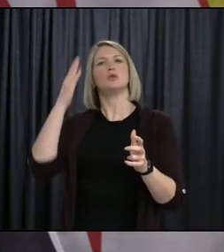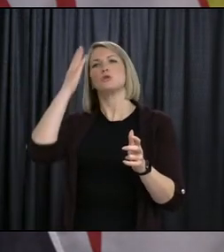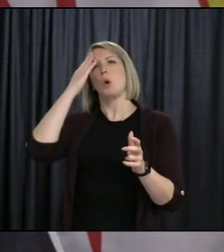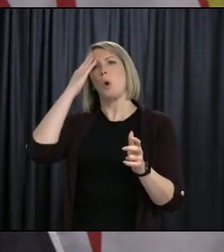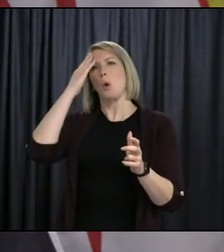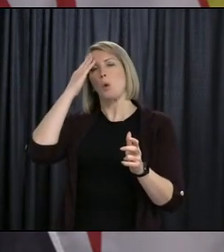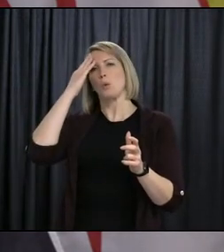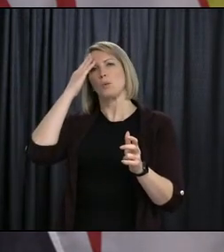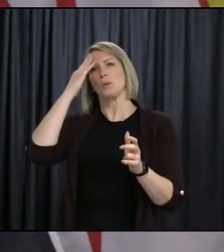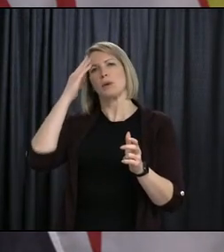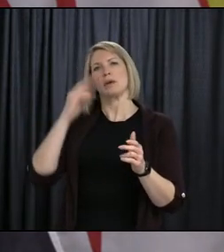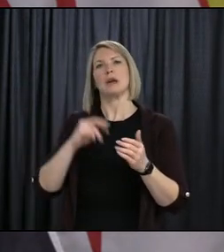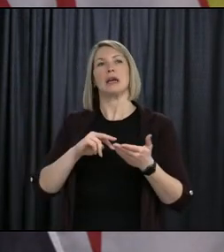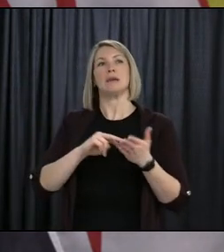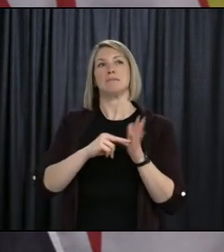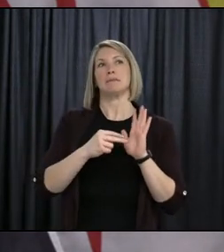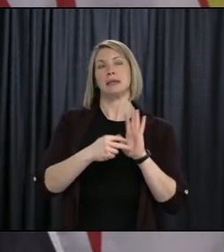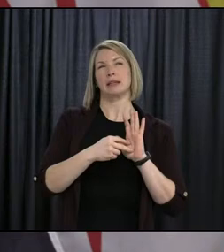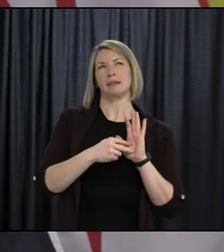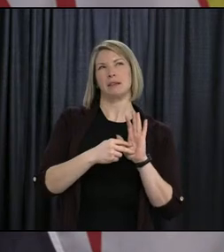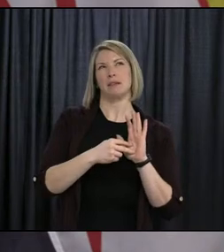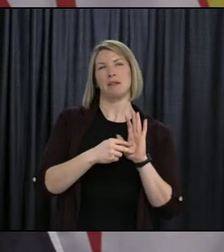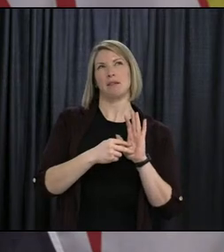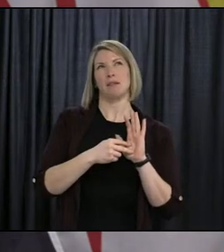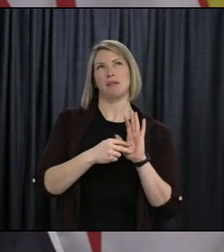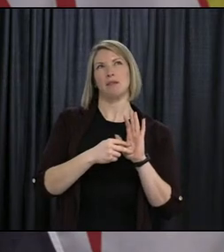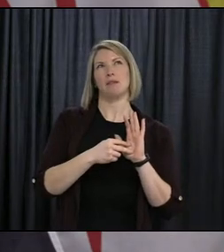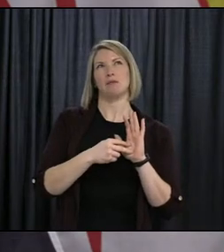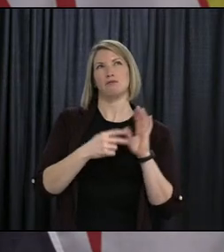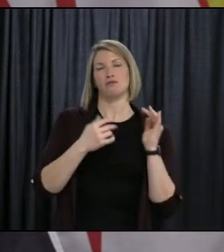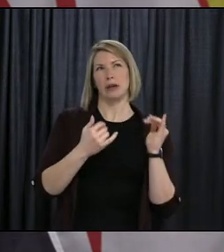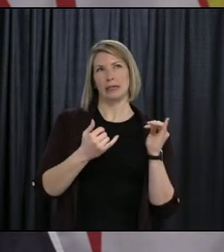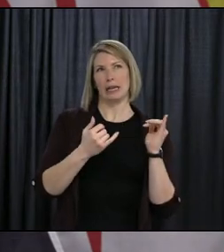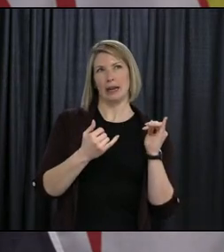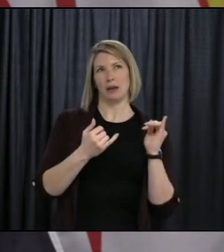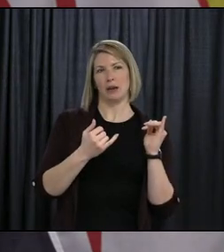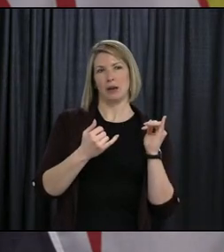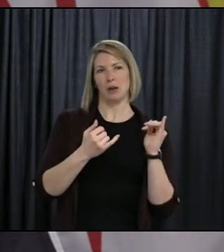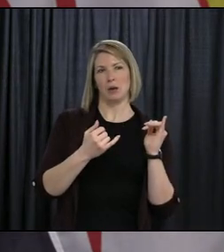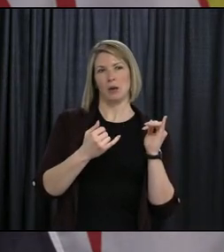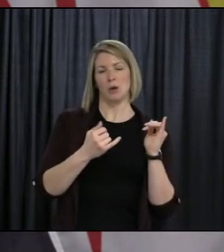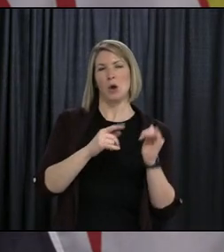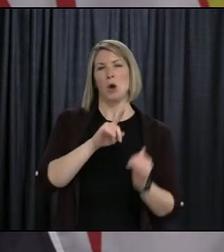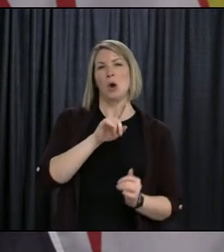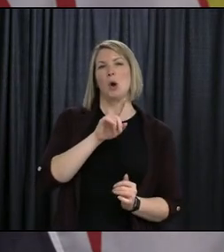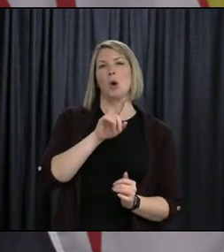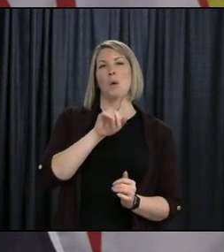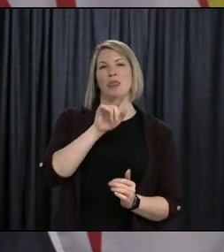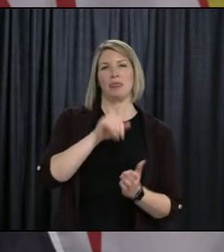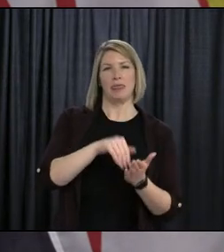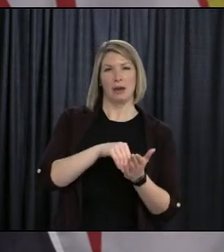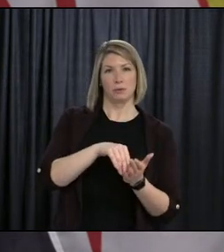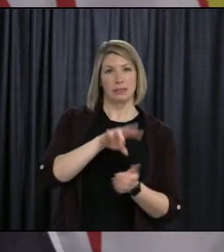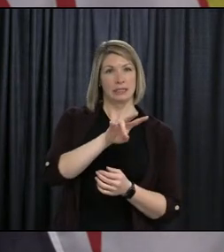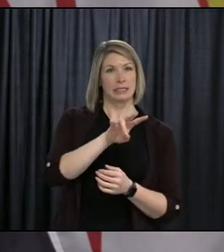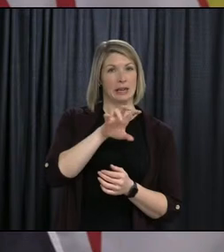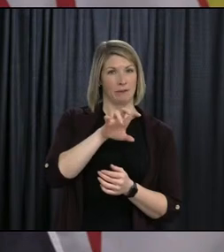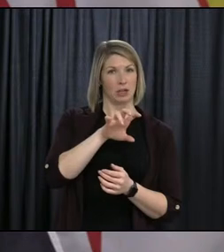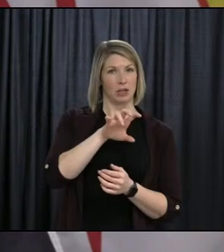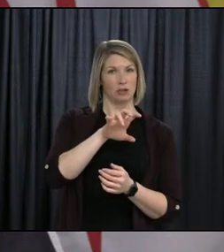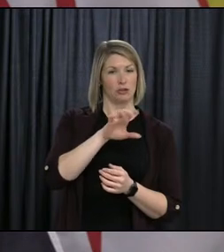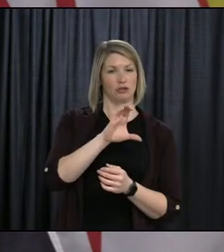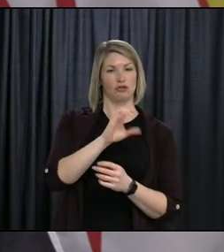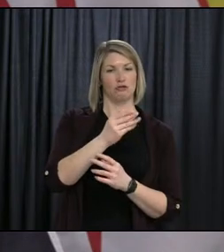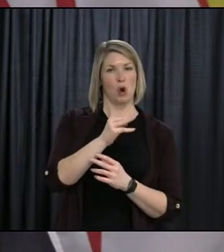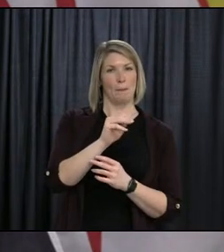I can give you a total here now. We'll have 1,700 on hand to